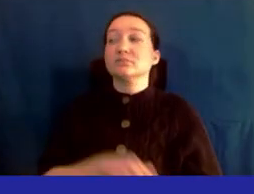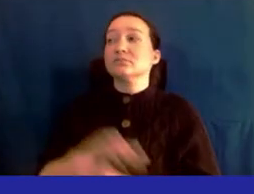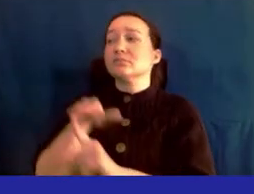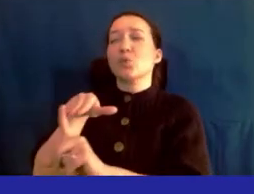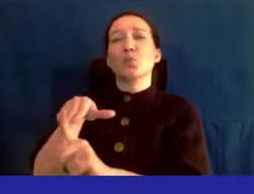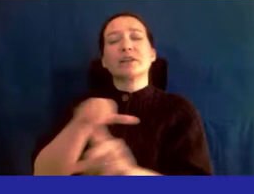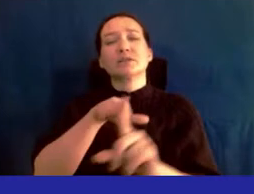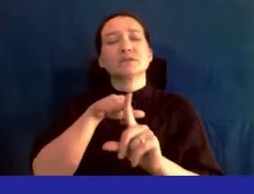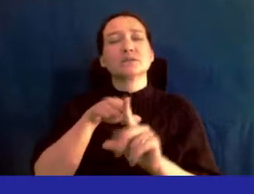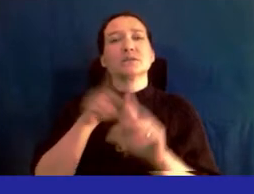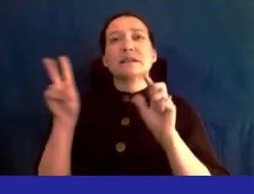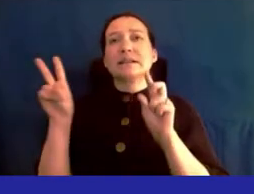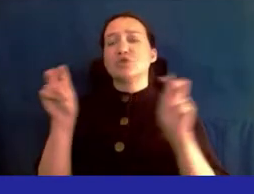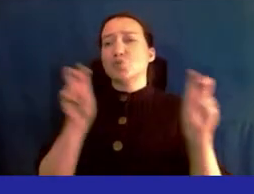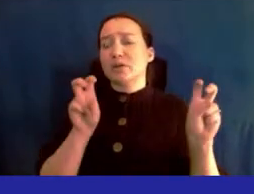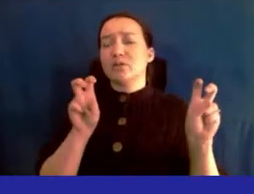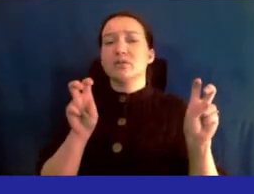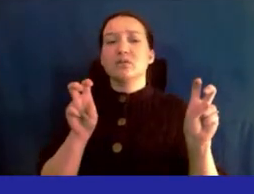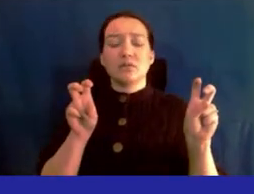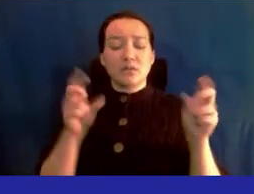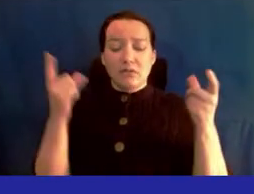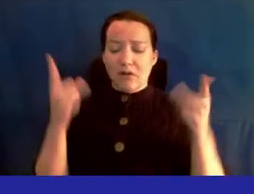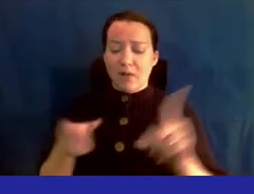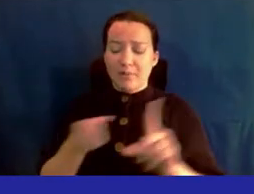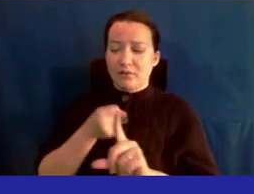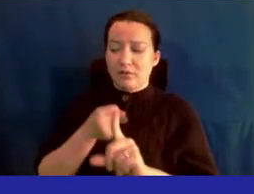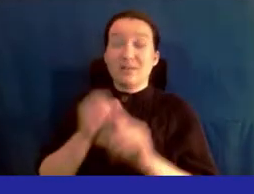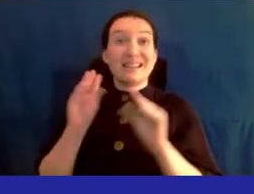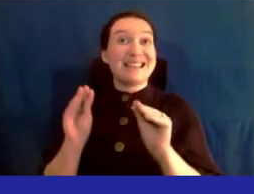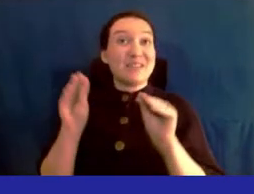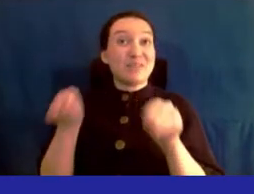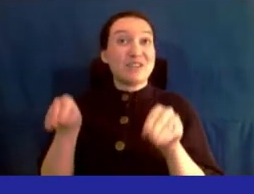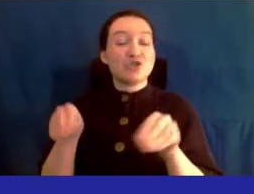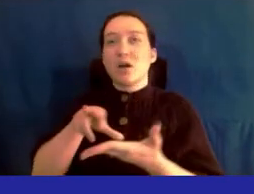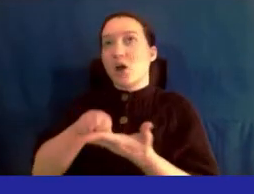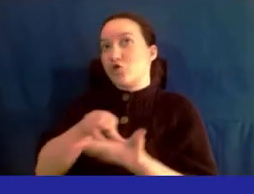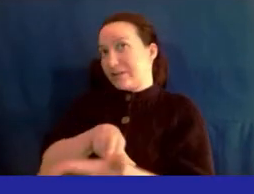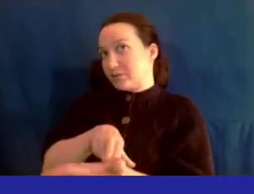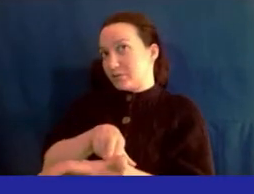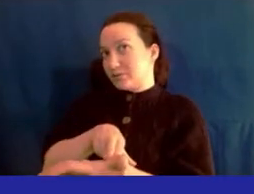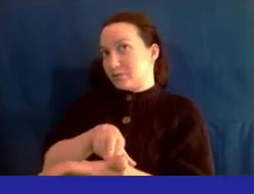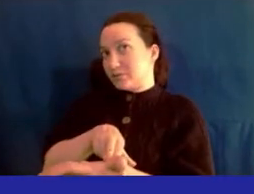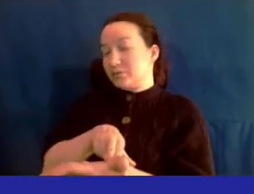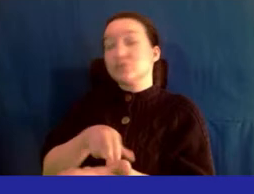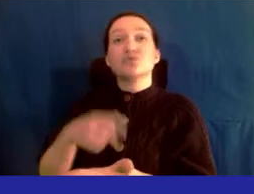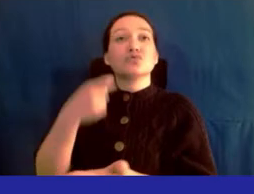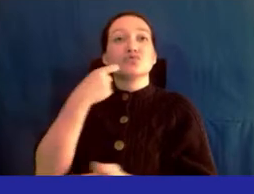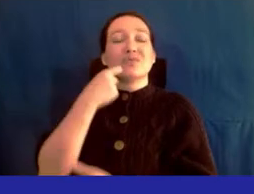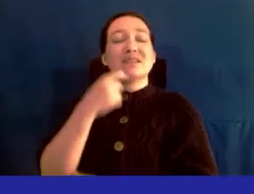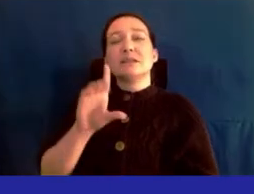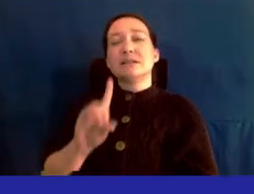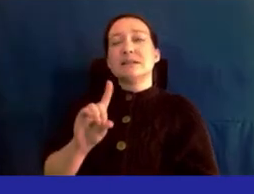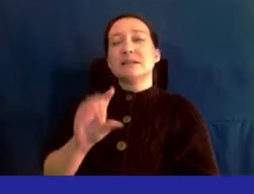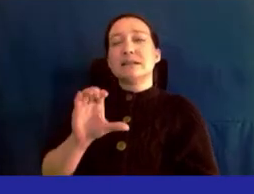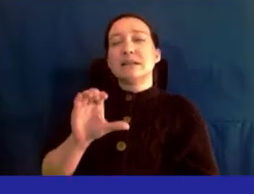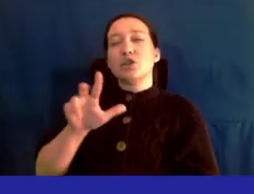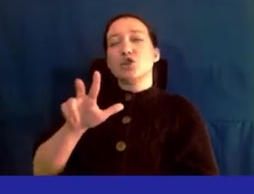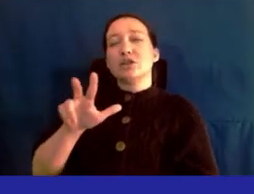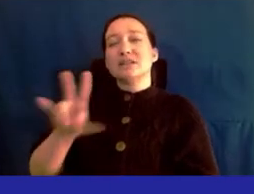awareness about an issue that has occurred in terms of the implementation of the contract, the recent DC37 contract.